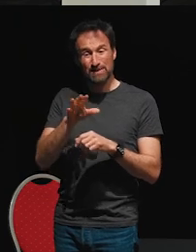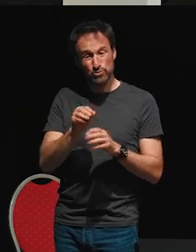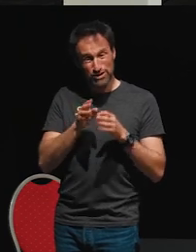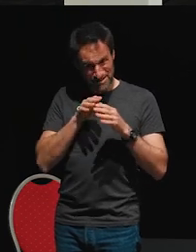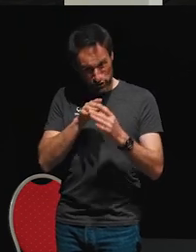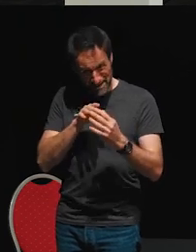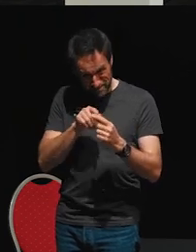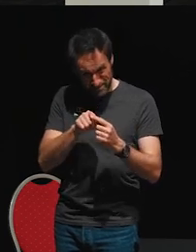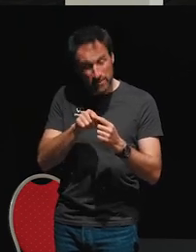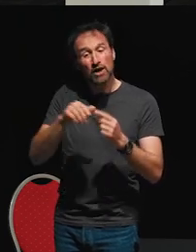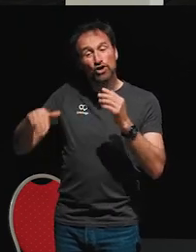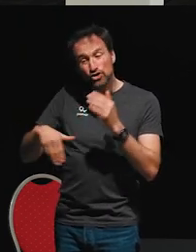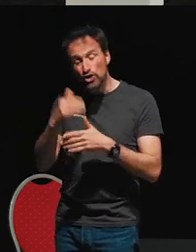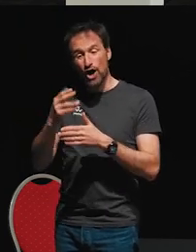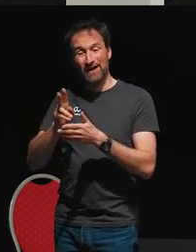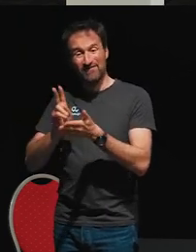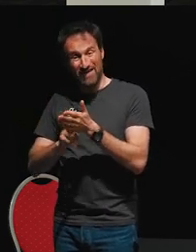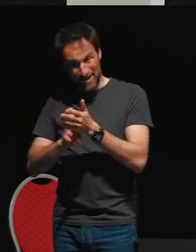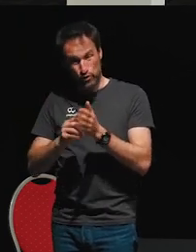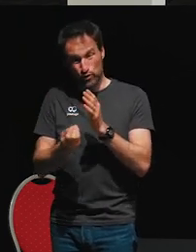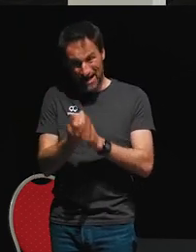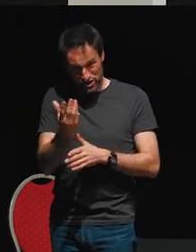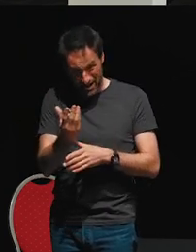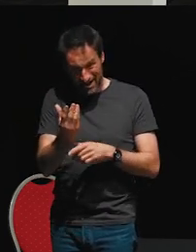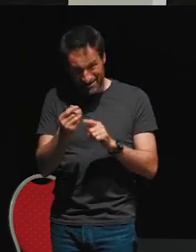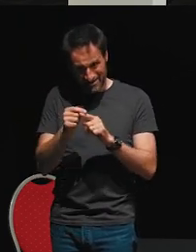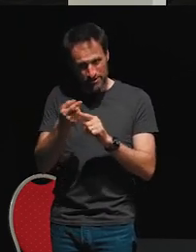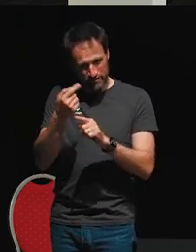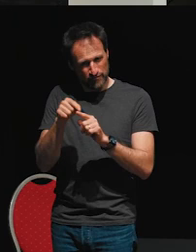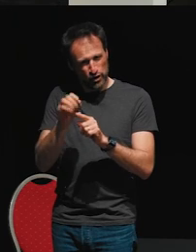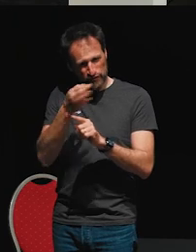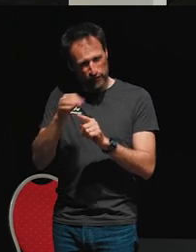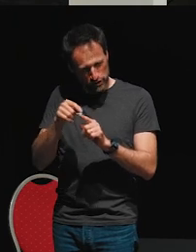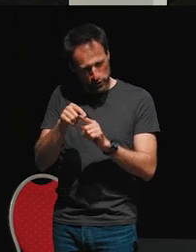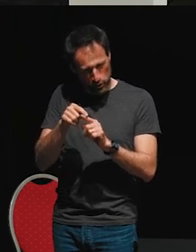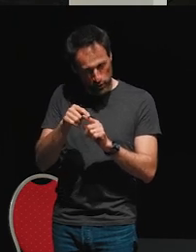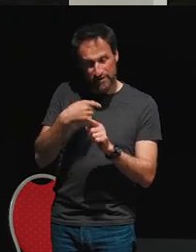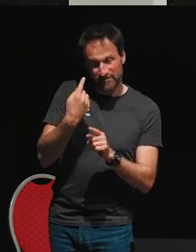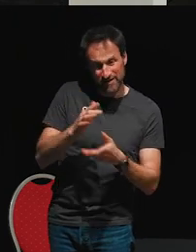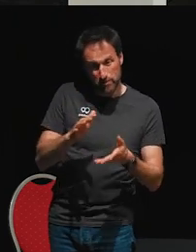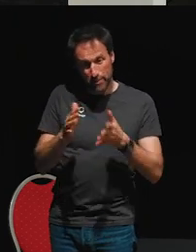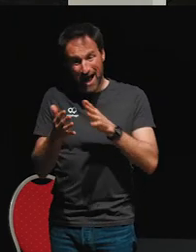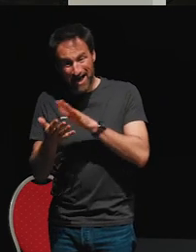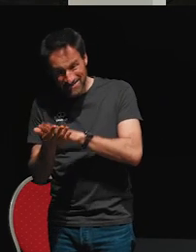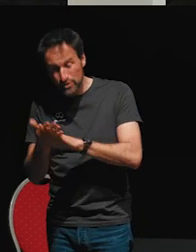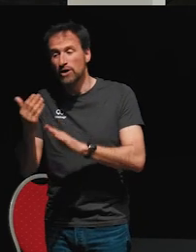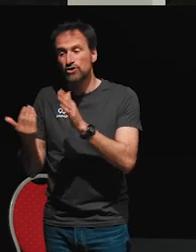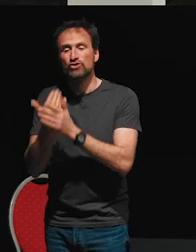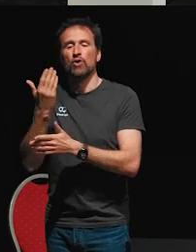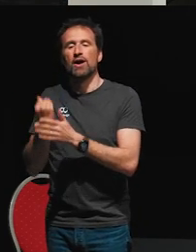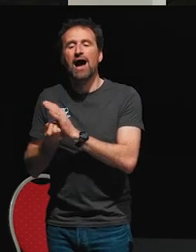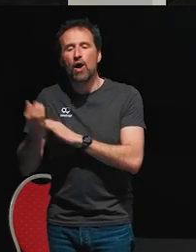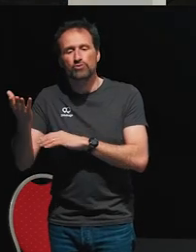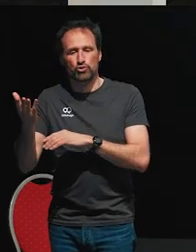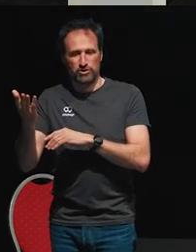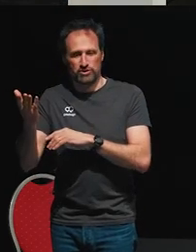value based on the function we pass it. And then it emits that new value in the output stream. So now if we look at this stream again,